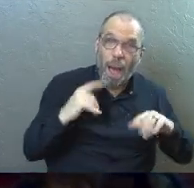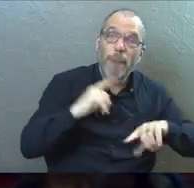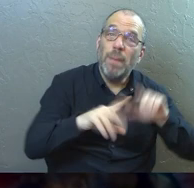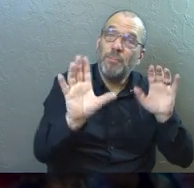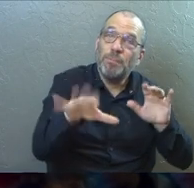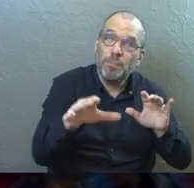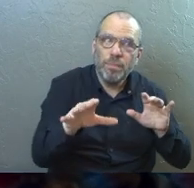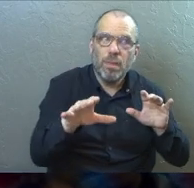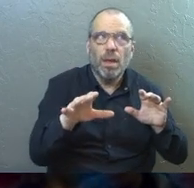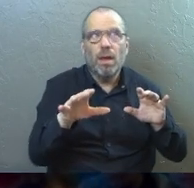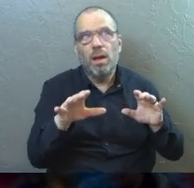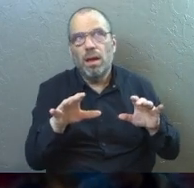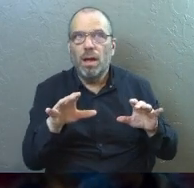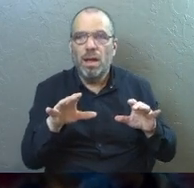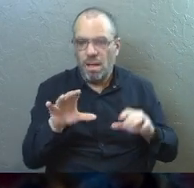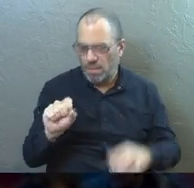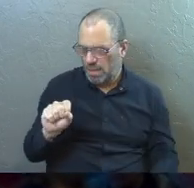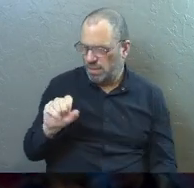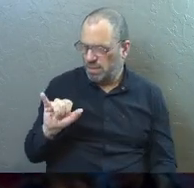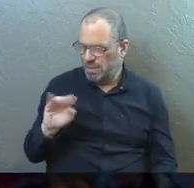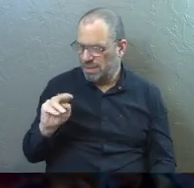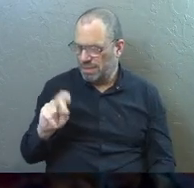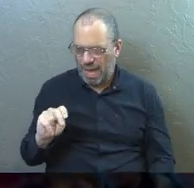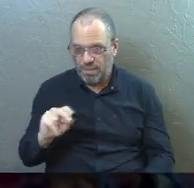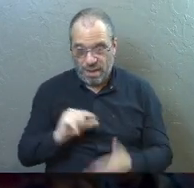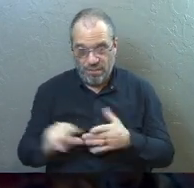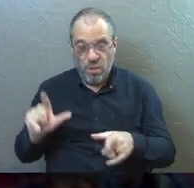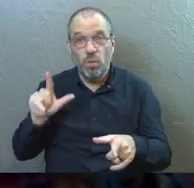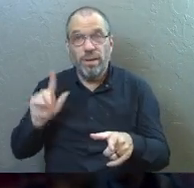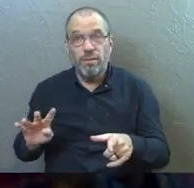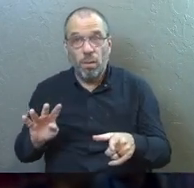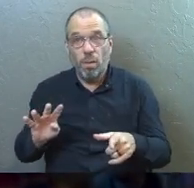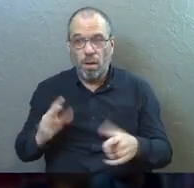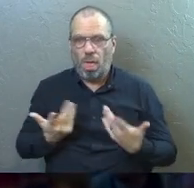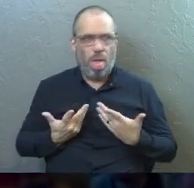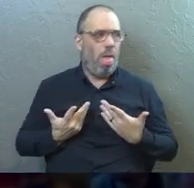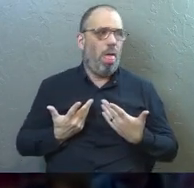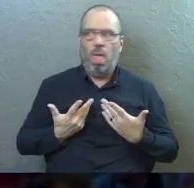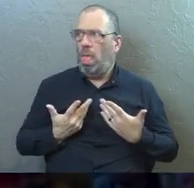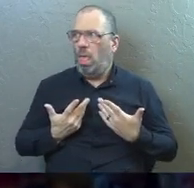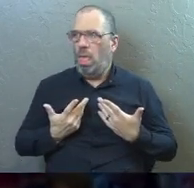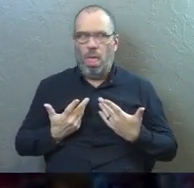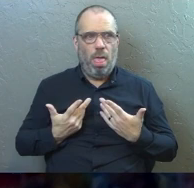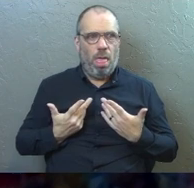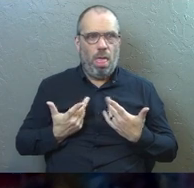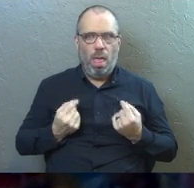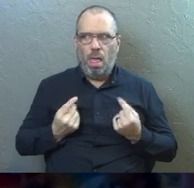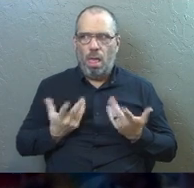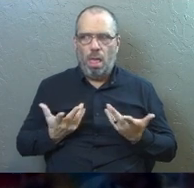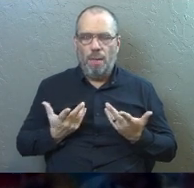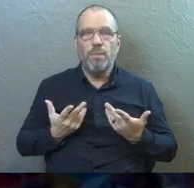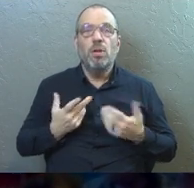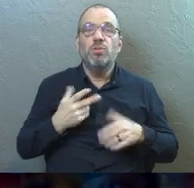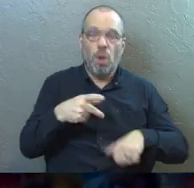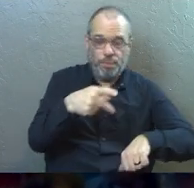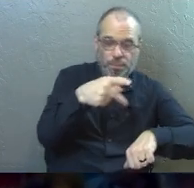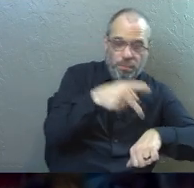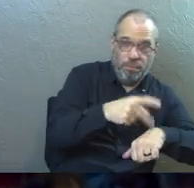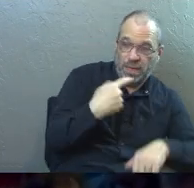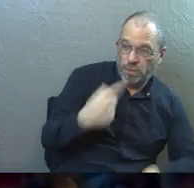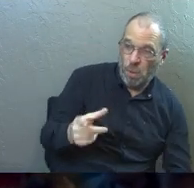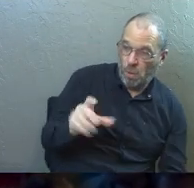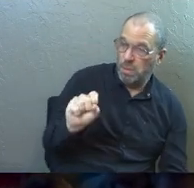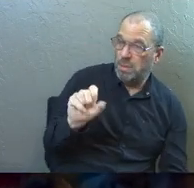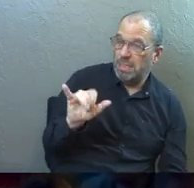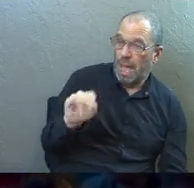But we kind of left Simon up in verse 24 in a bad spot. So Peter had said